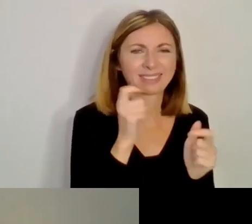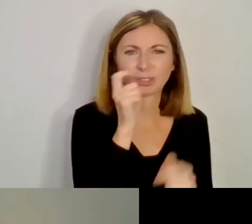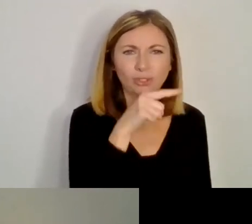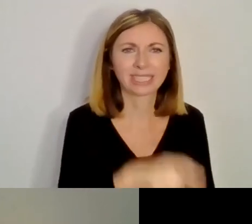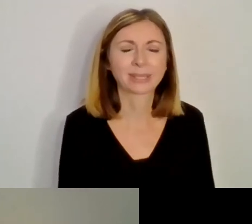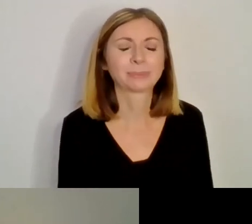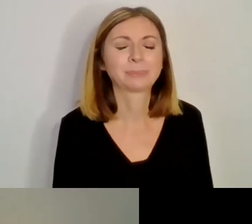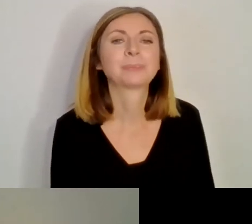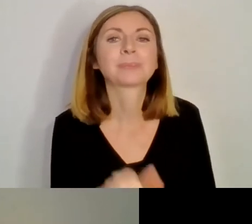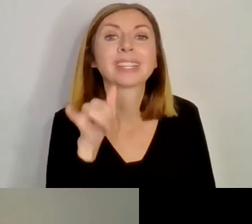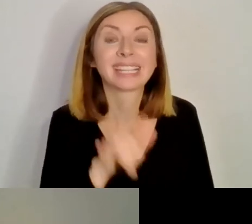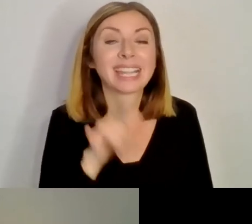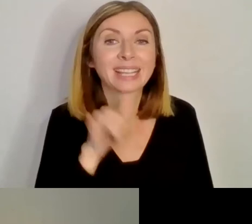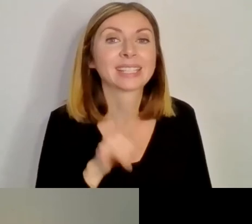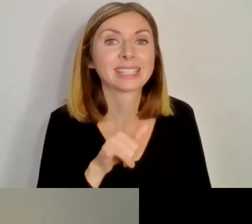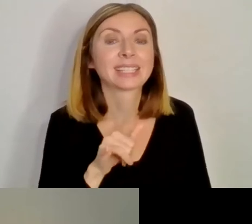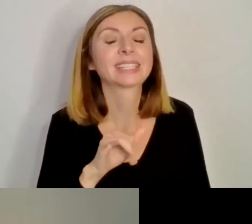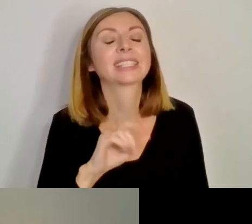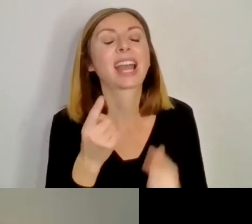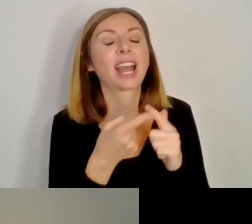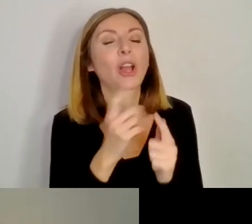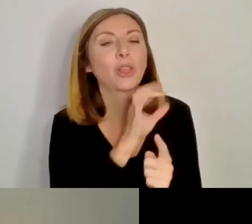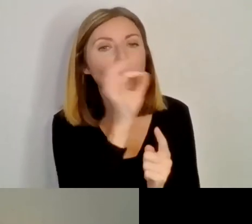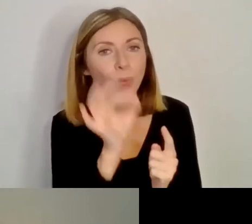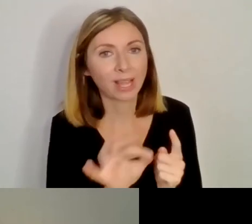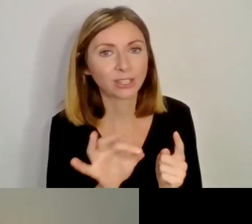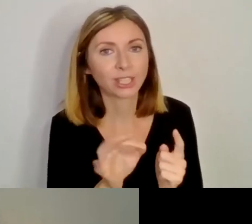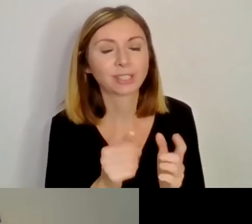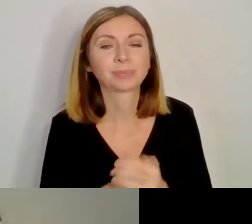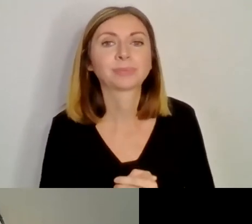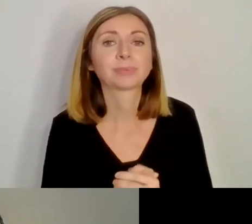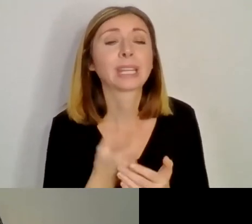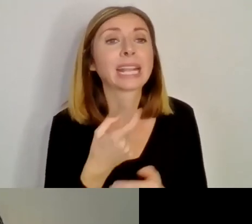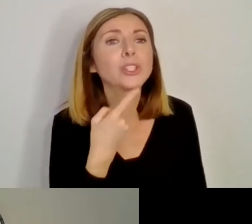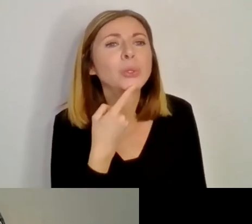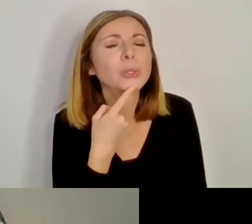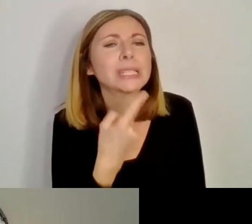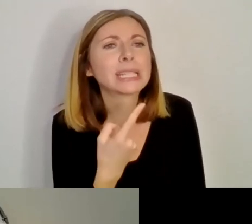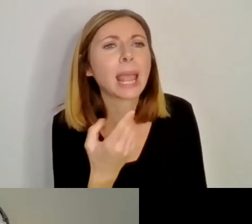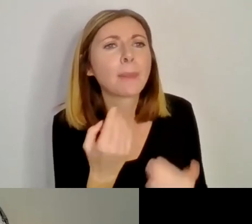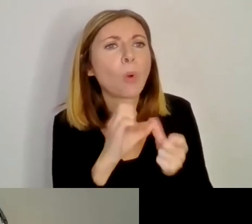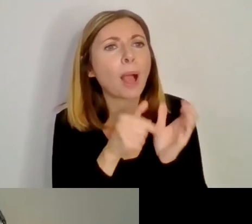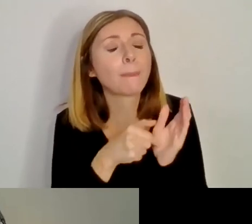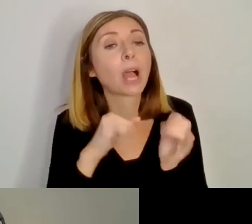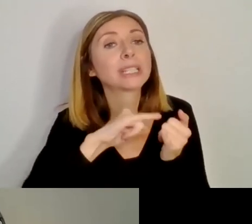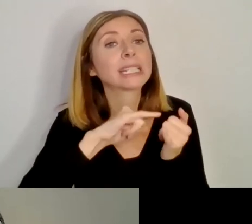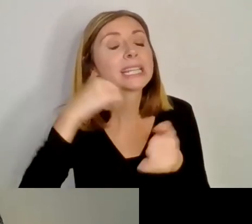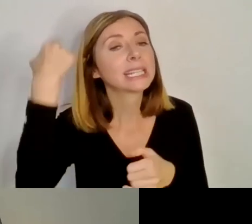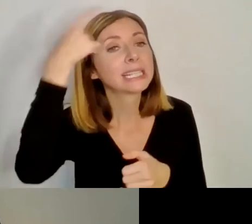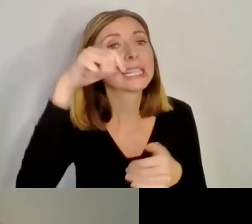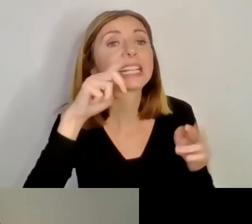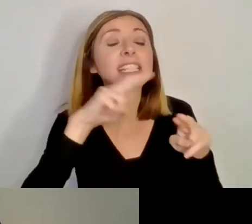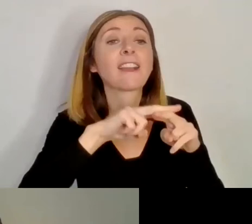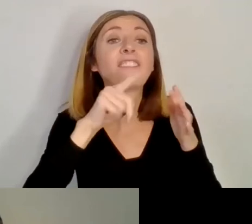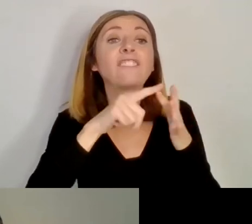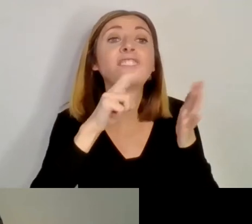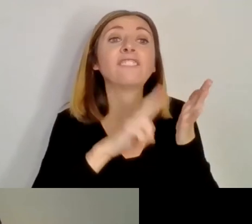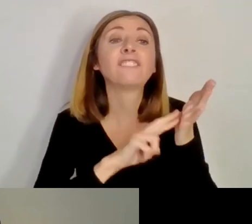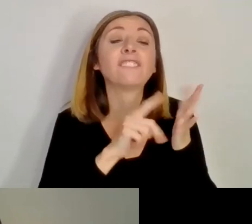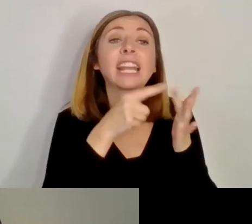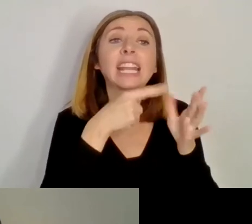to that are that we can address. Can you say a little bit about St. Finian in Movela and County Down